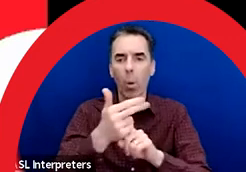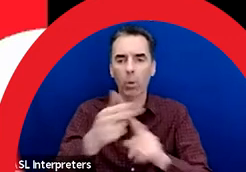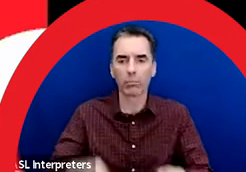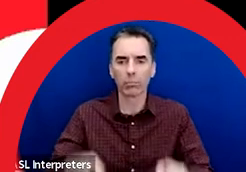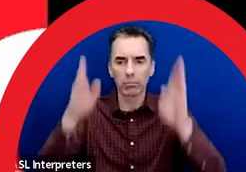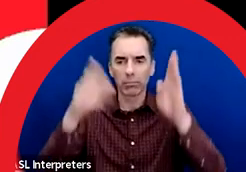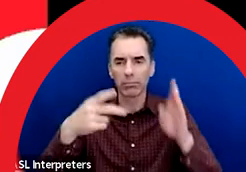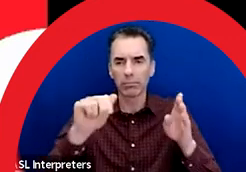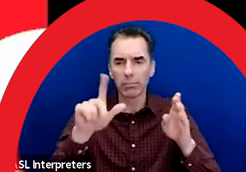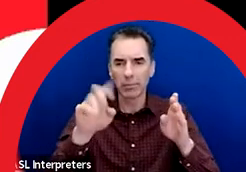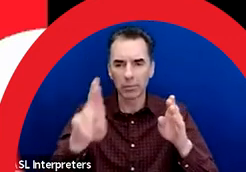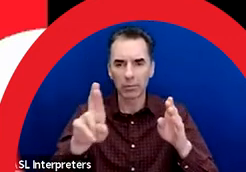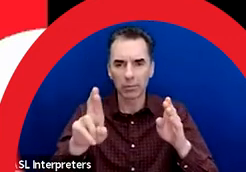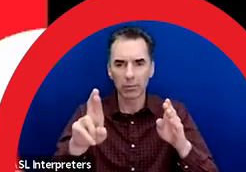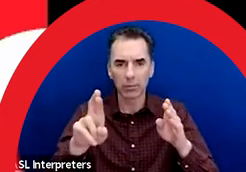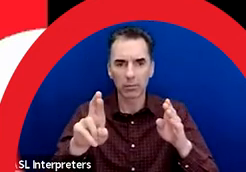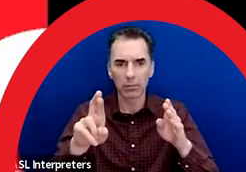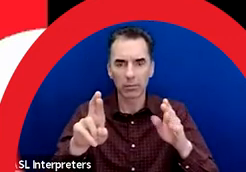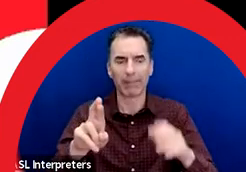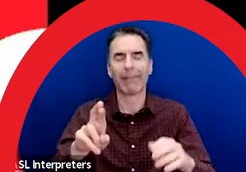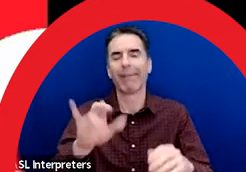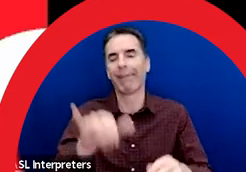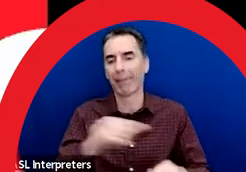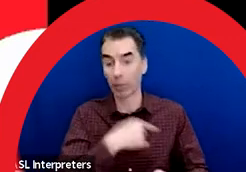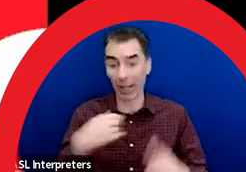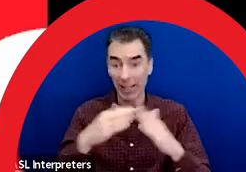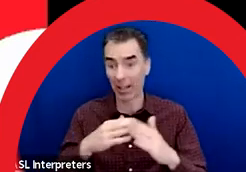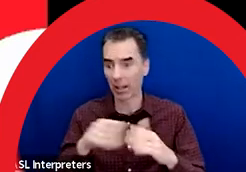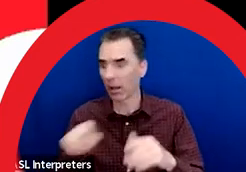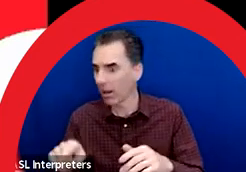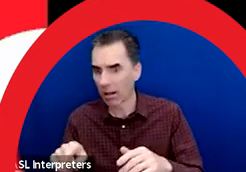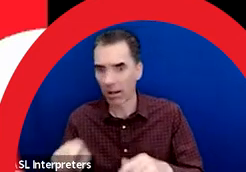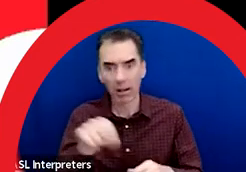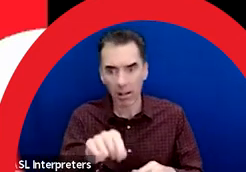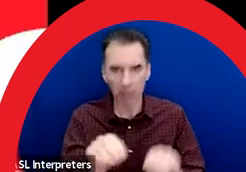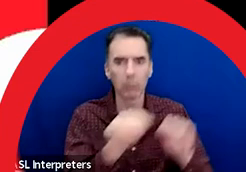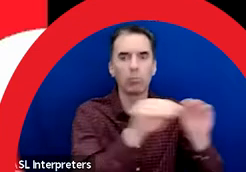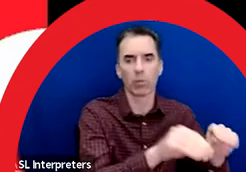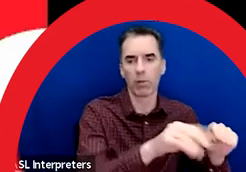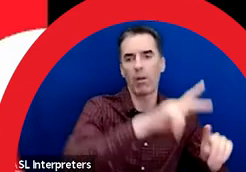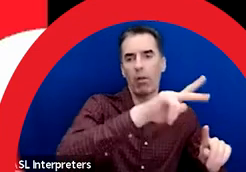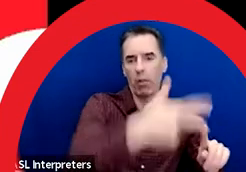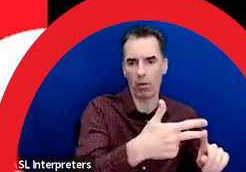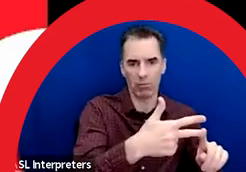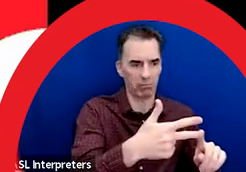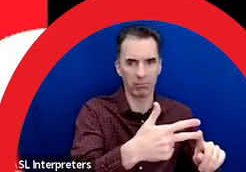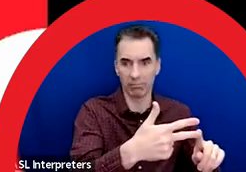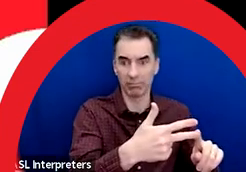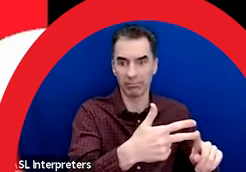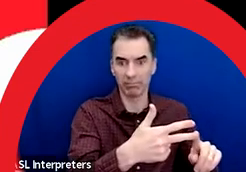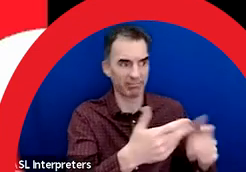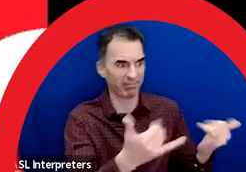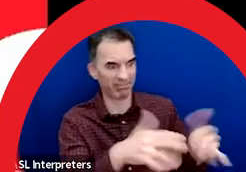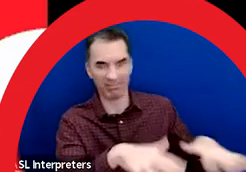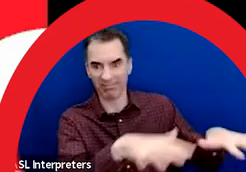So this current Chinatown is the third in Calgary's history and was established in its present